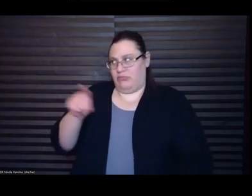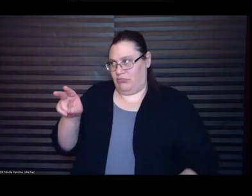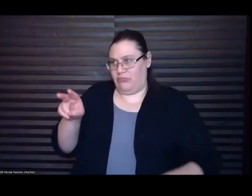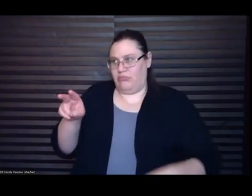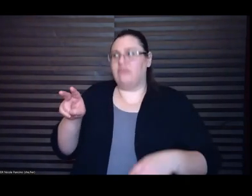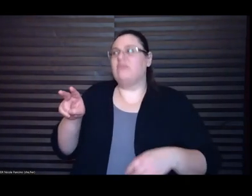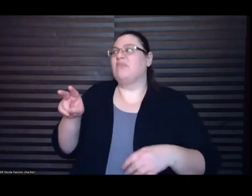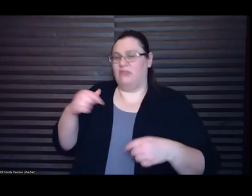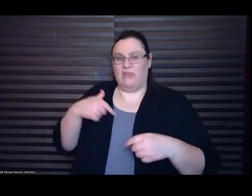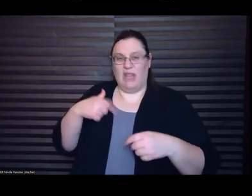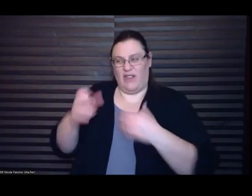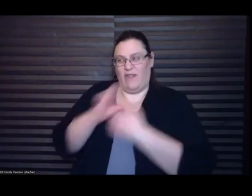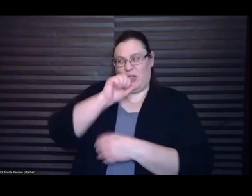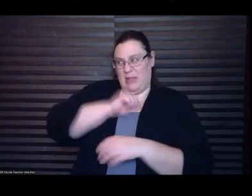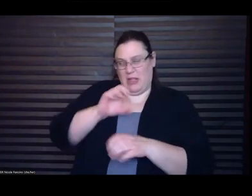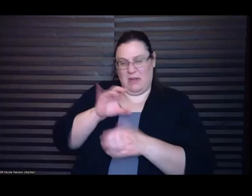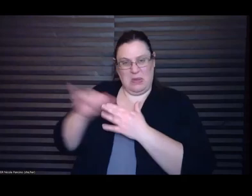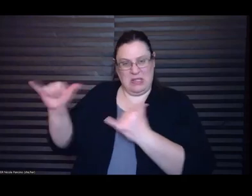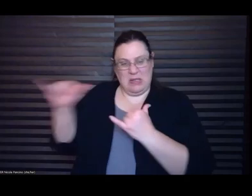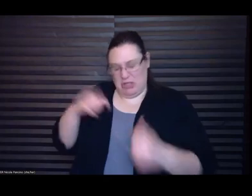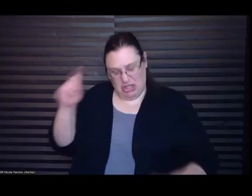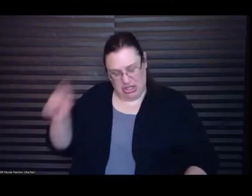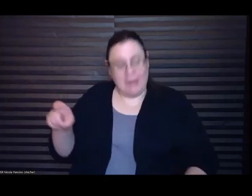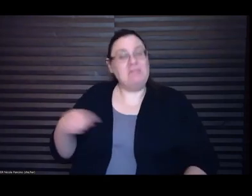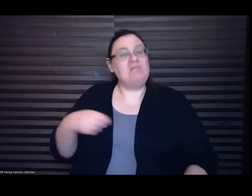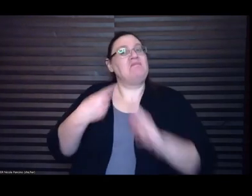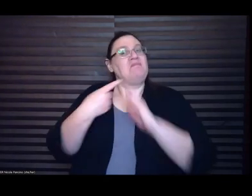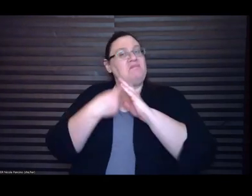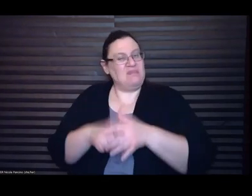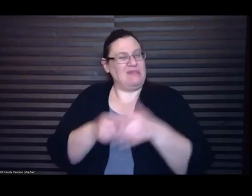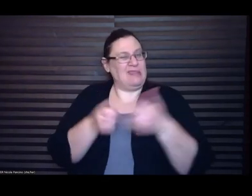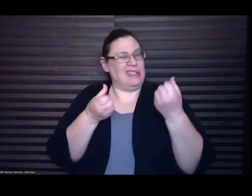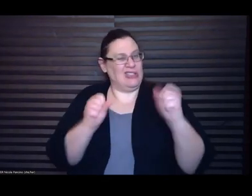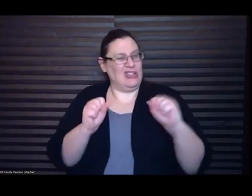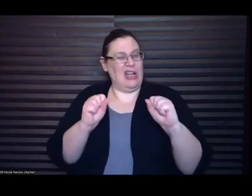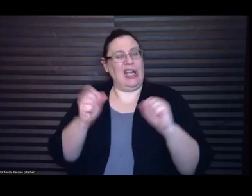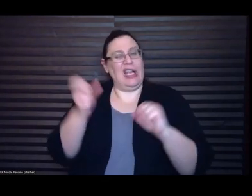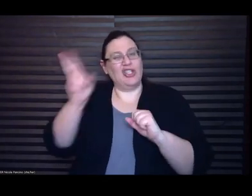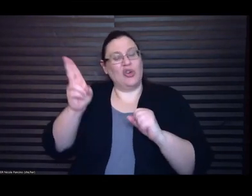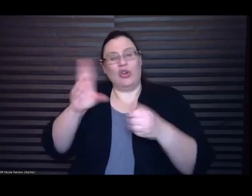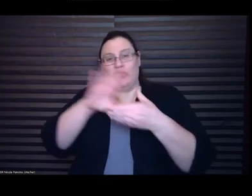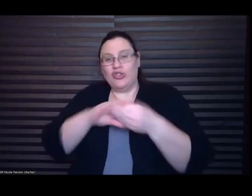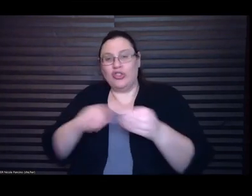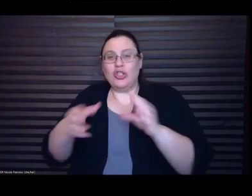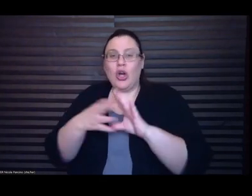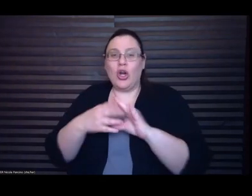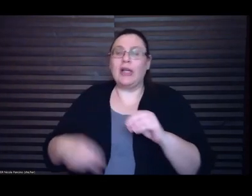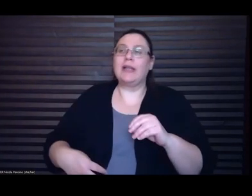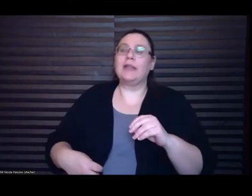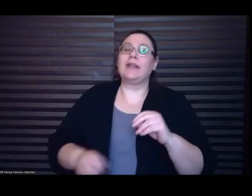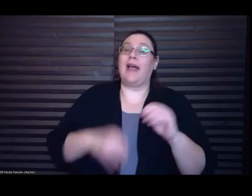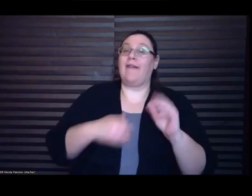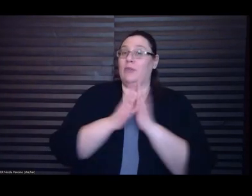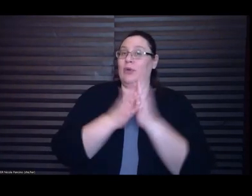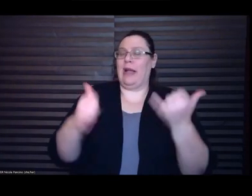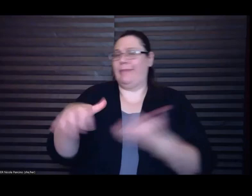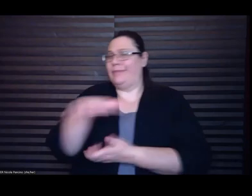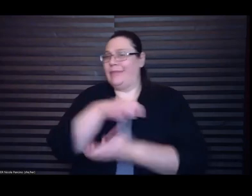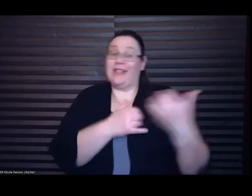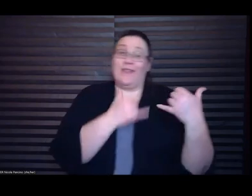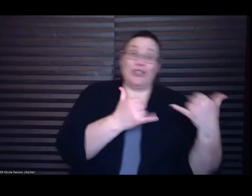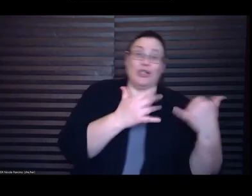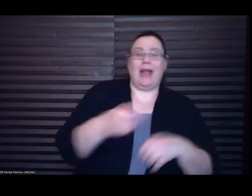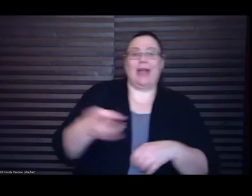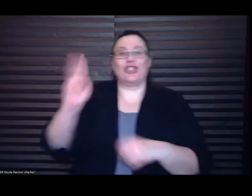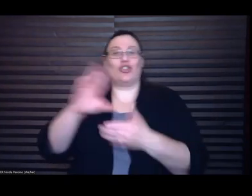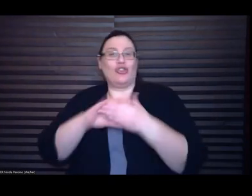like attempt to do a bunch of historical stories and I have a book now that's like a mix of contemporary and historical stories in like a shared universe um that will be coming